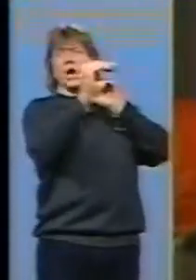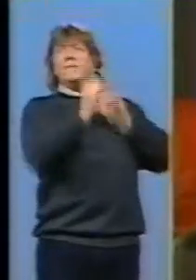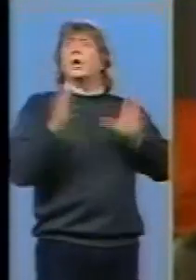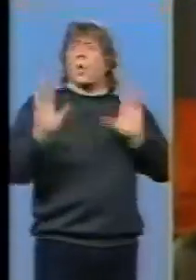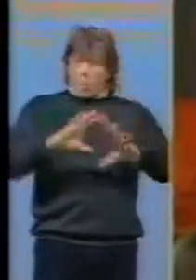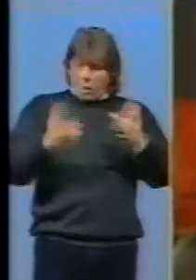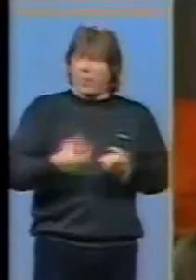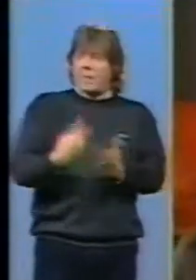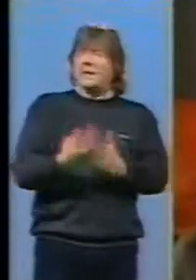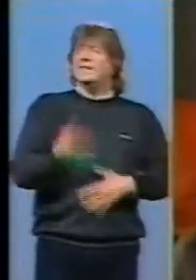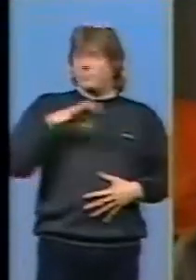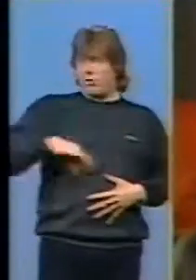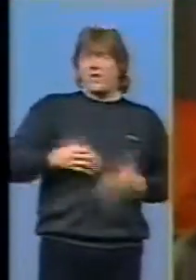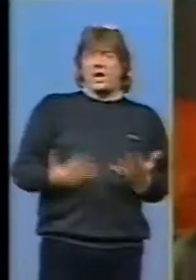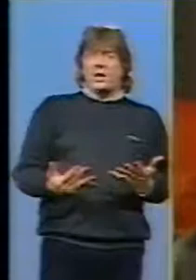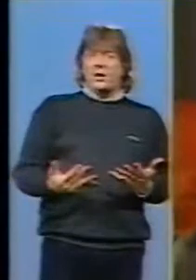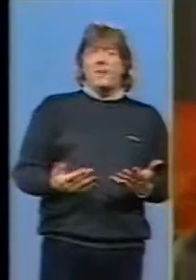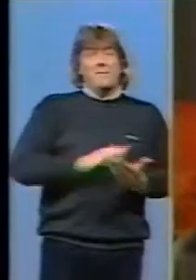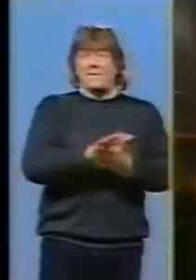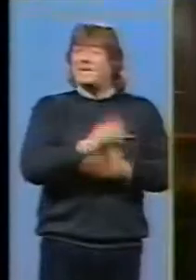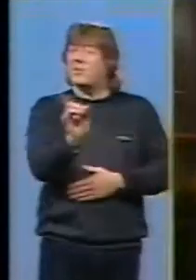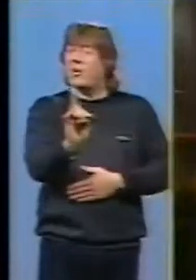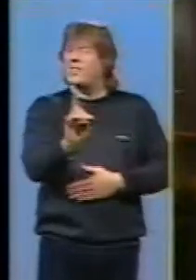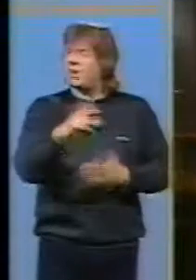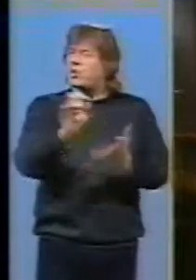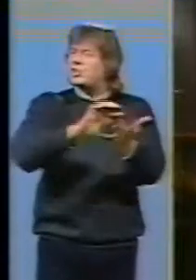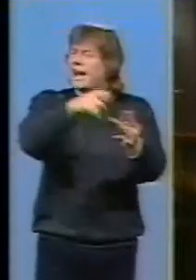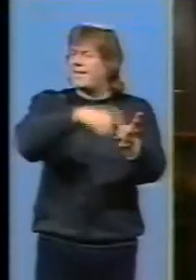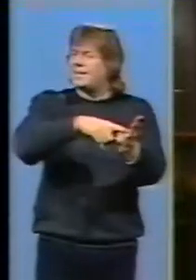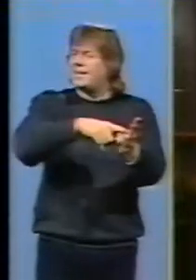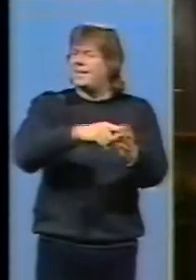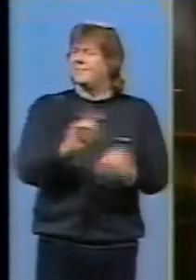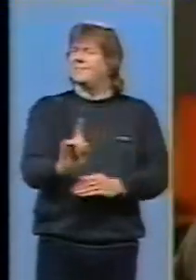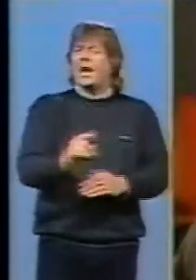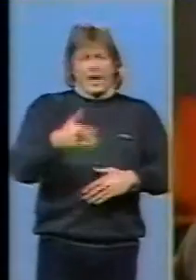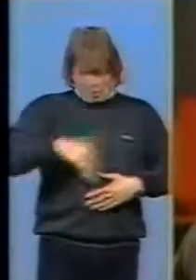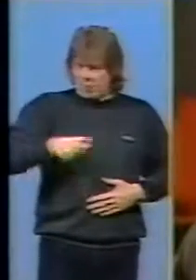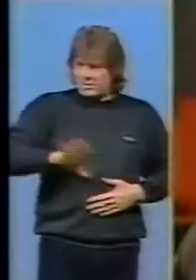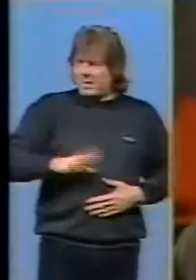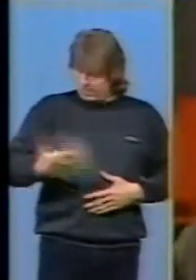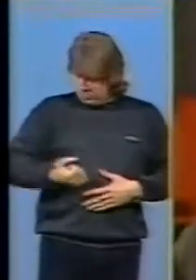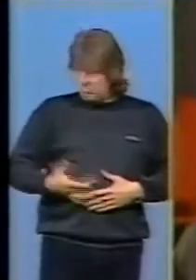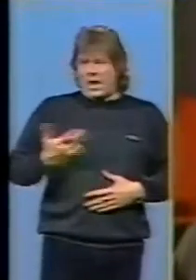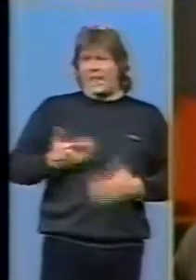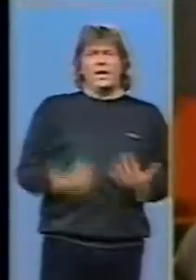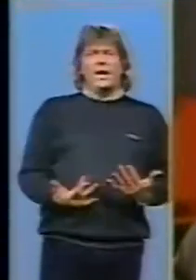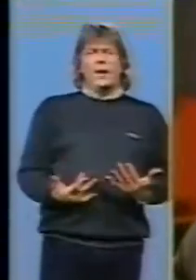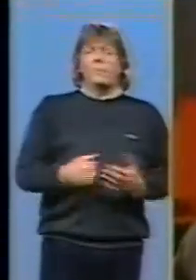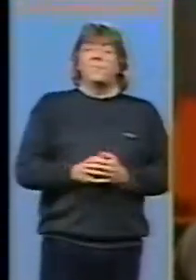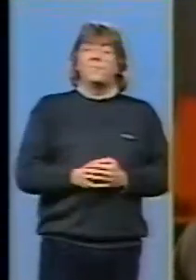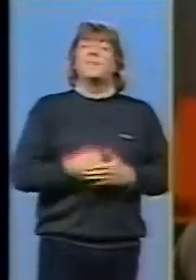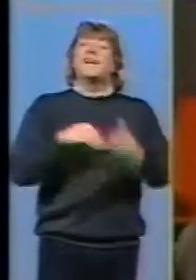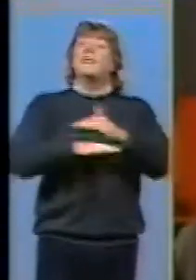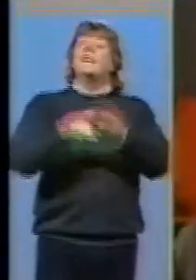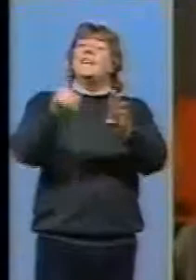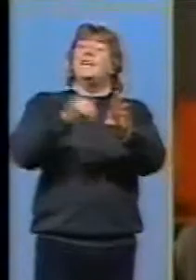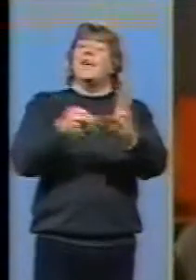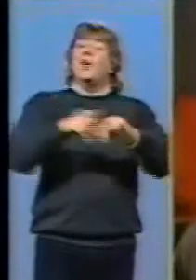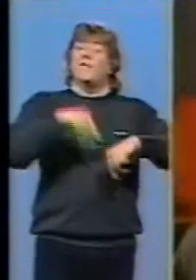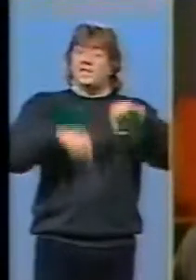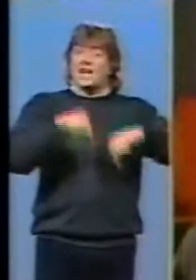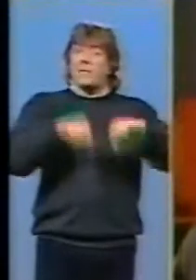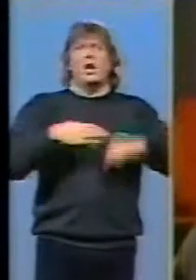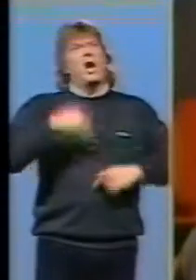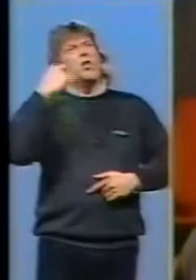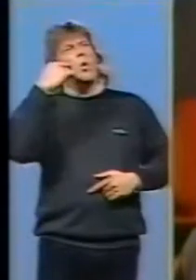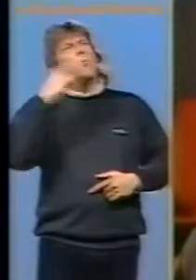I don't do things for charity I do things for money I make a living and in the year of the disabled I was going to do a band called Spastic that was going to be